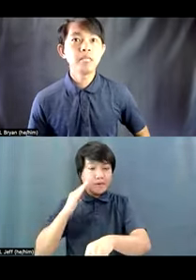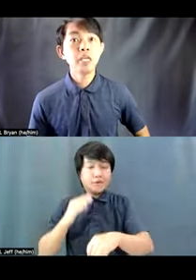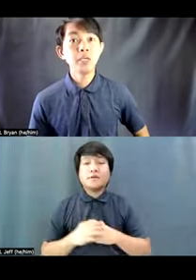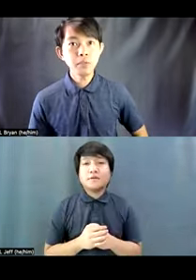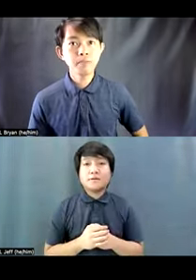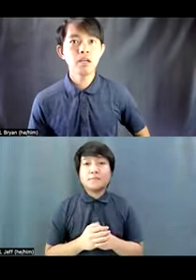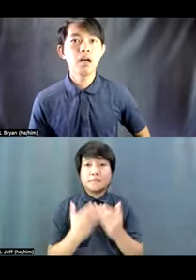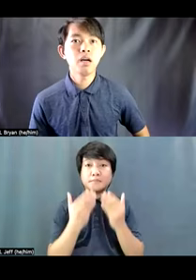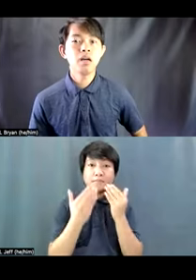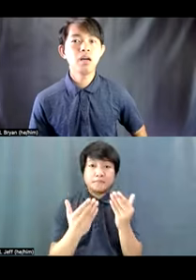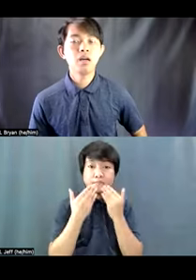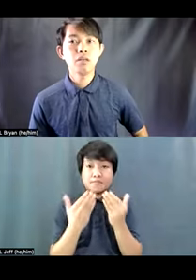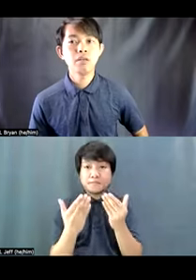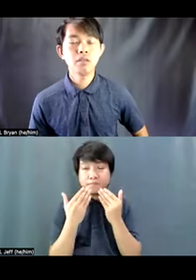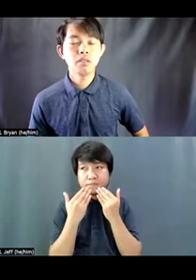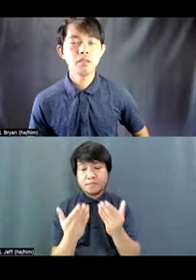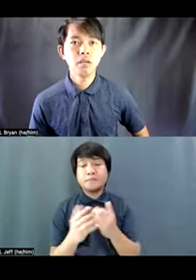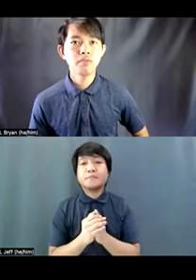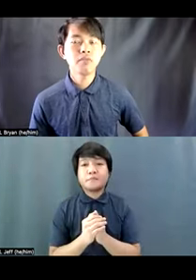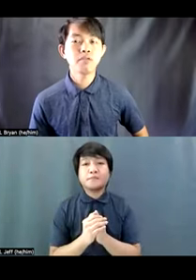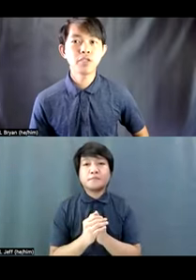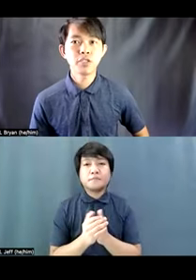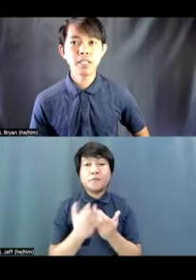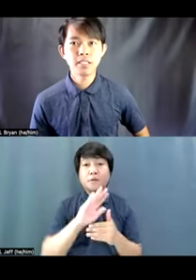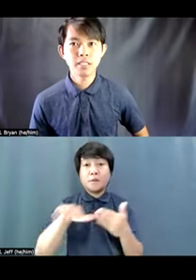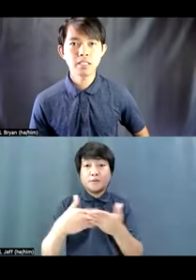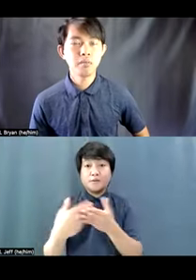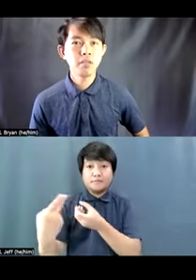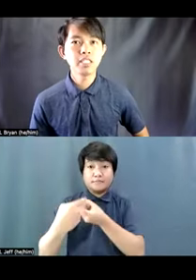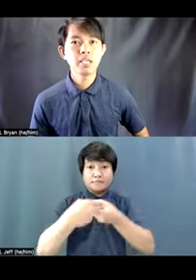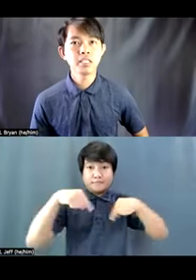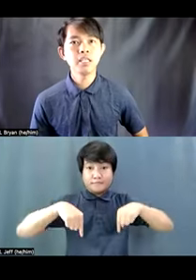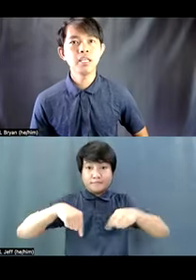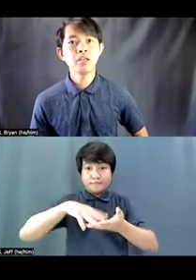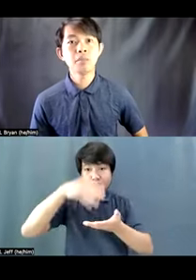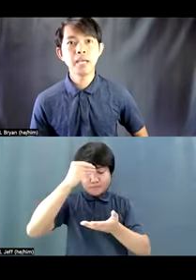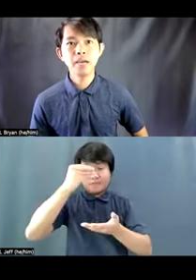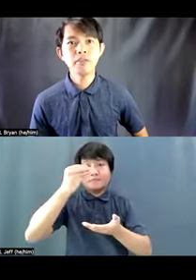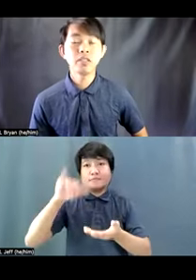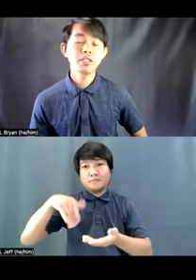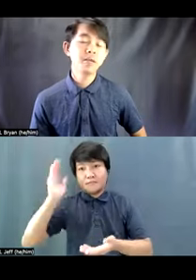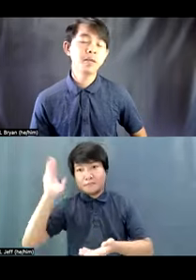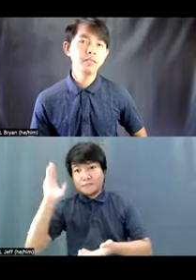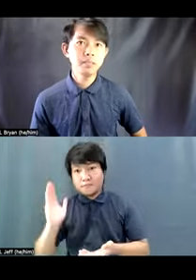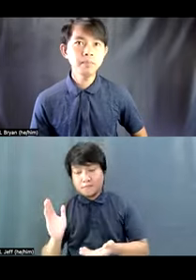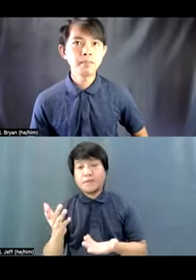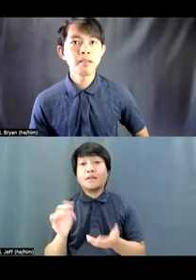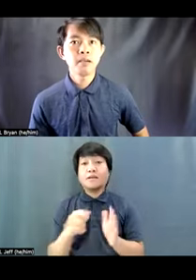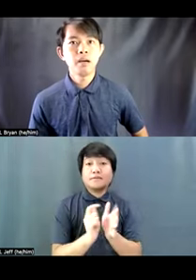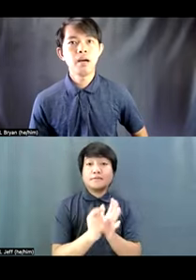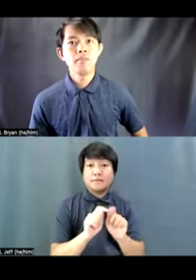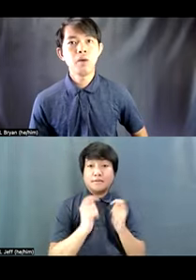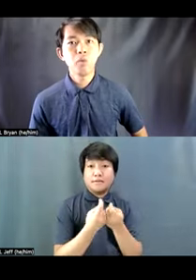Thank you, everyone, for joining this learning session. And on behalf of the TerpCAP team,